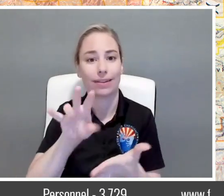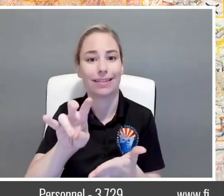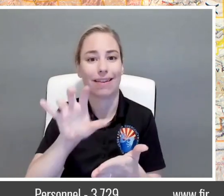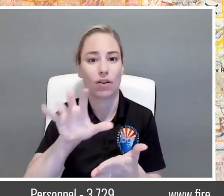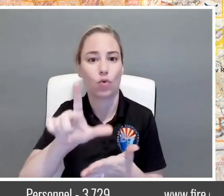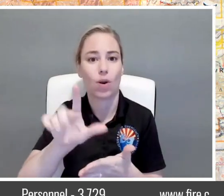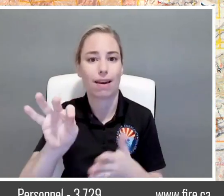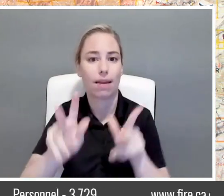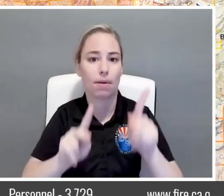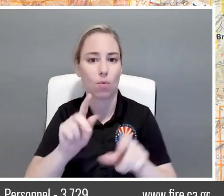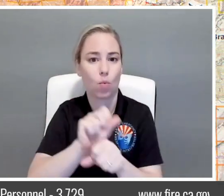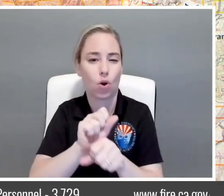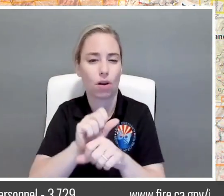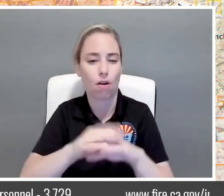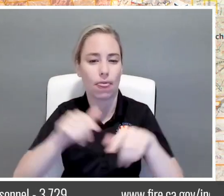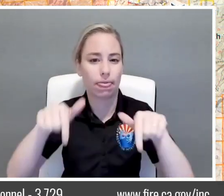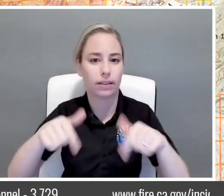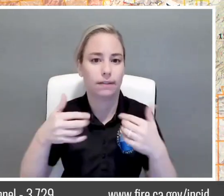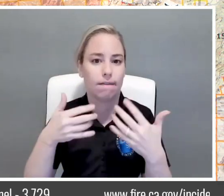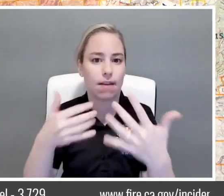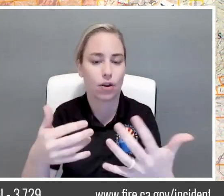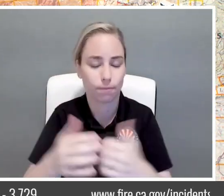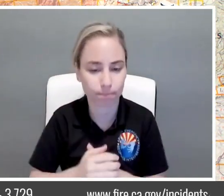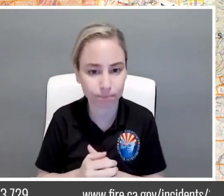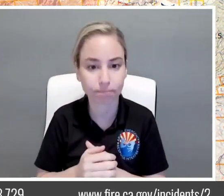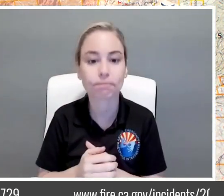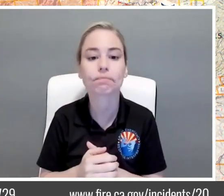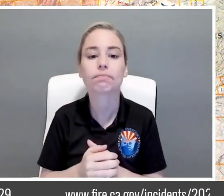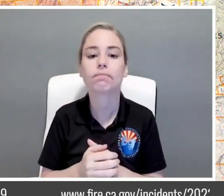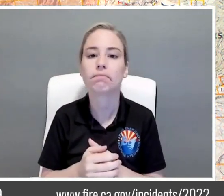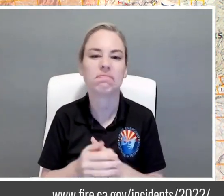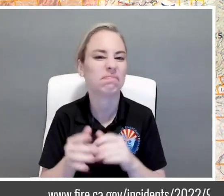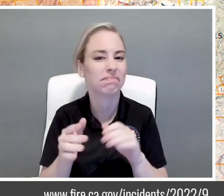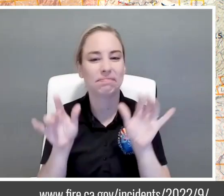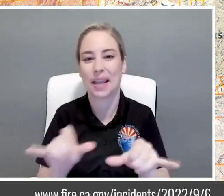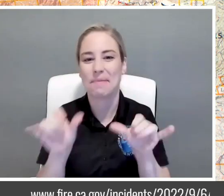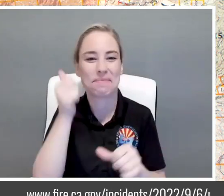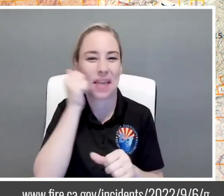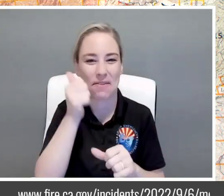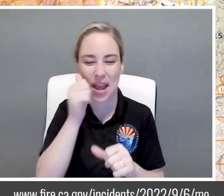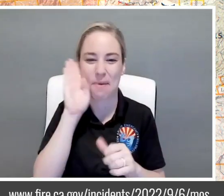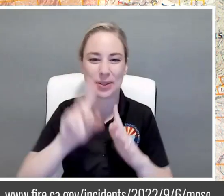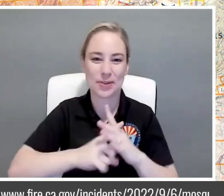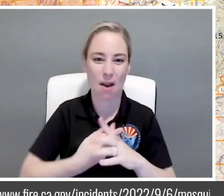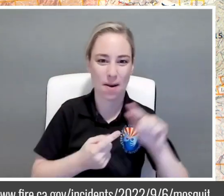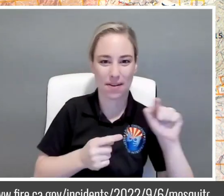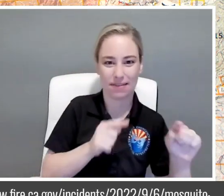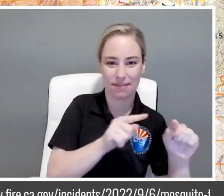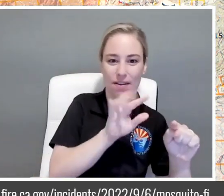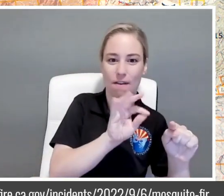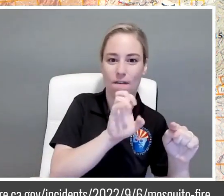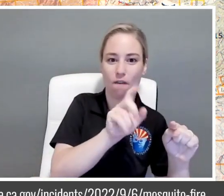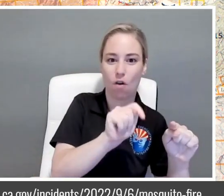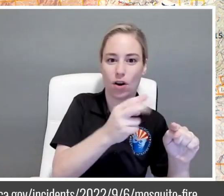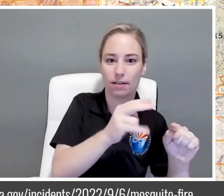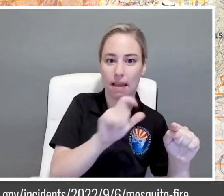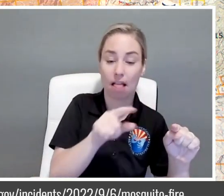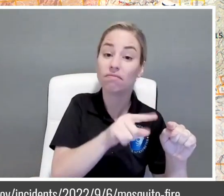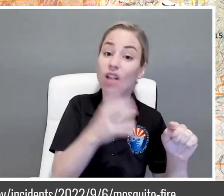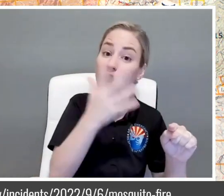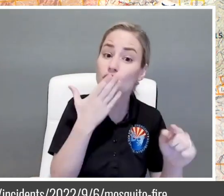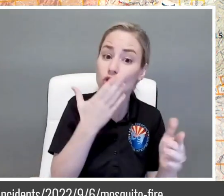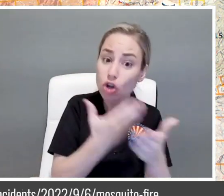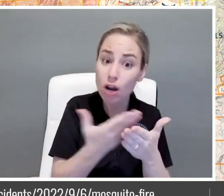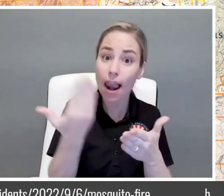so we're going to start down here in Forest Hill where we start every morning and I give you an update continues to look good in there mopped up